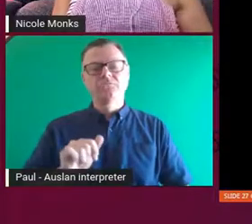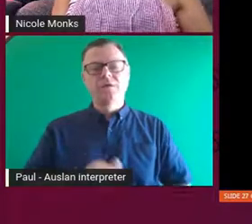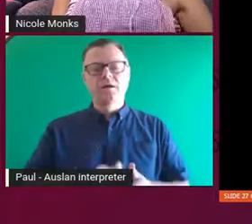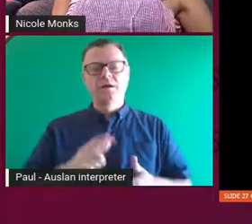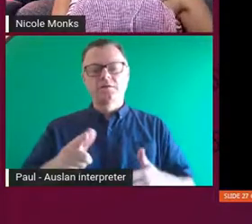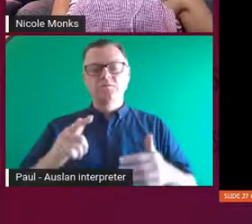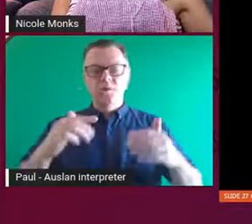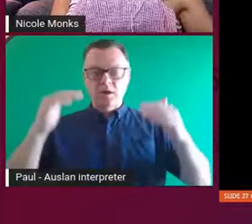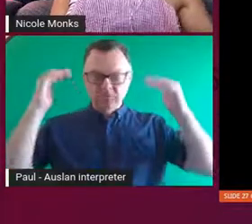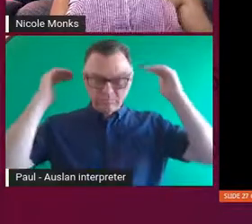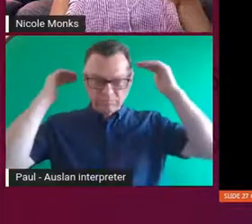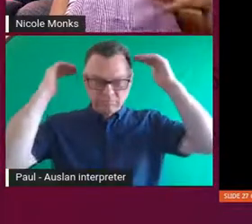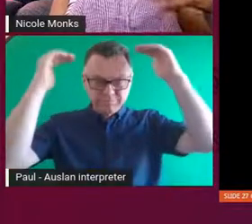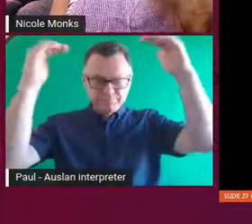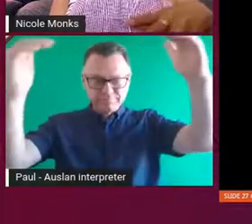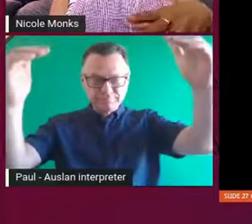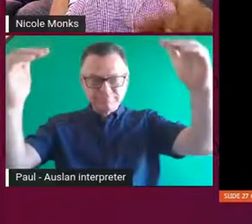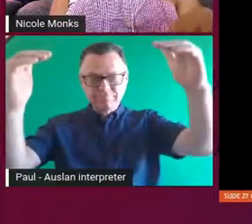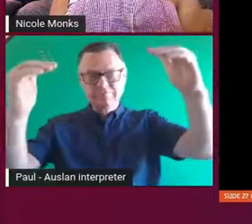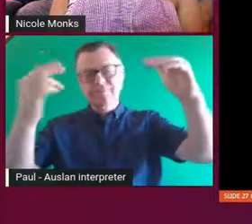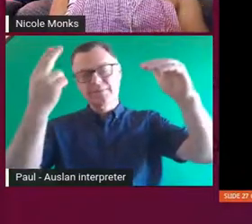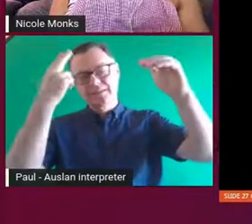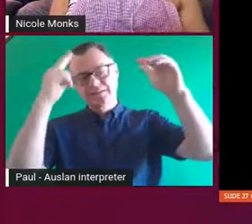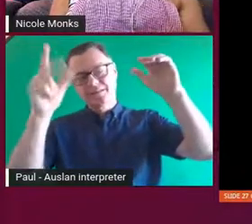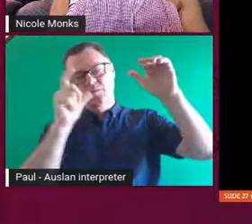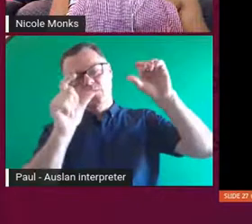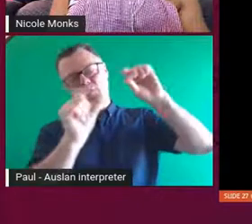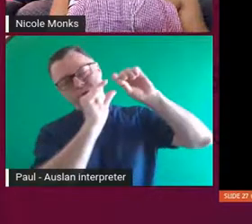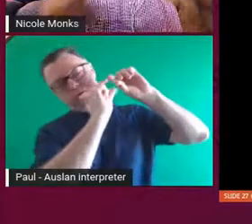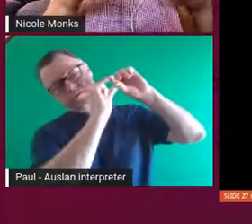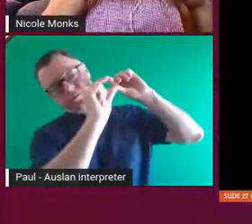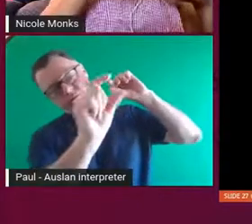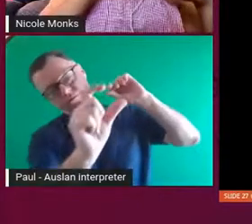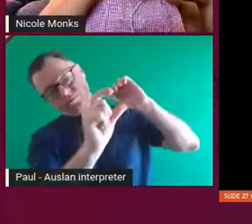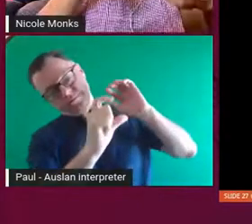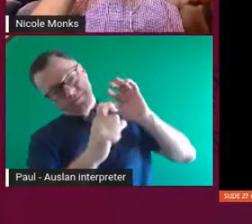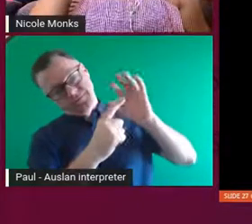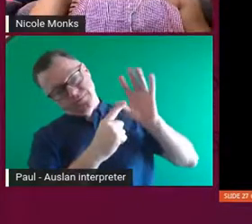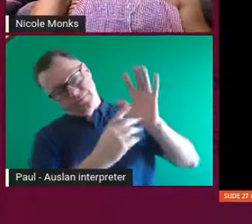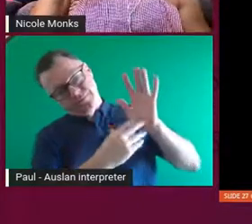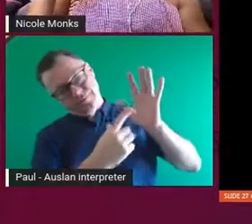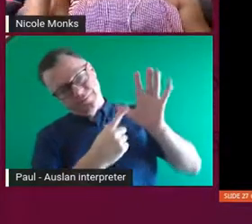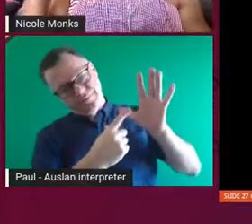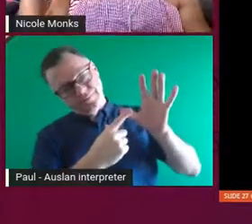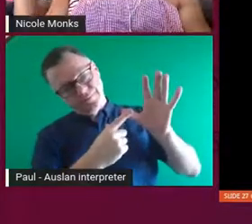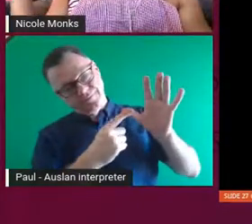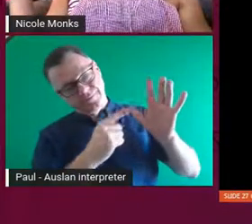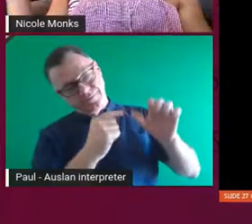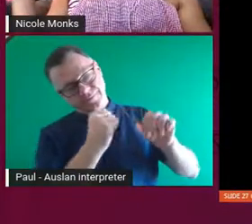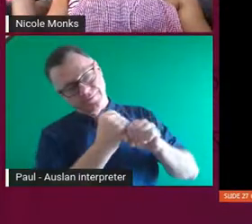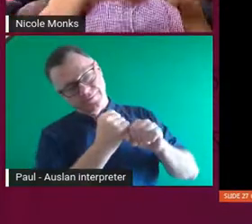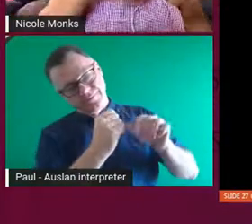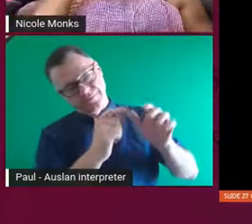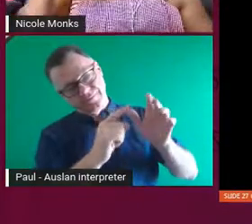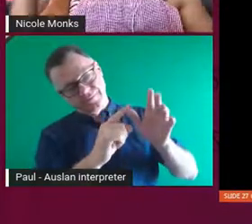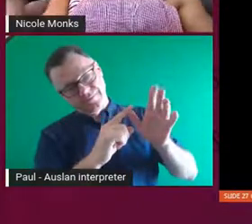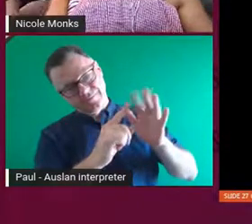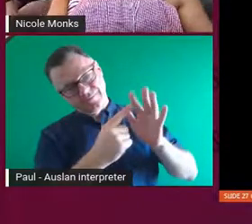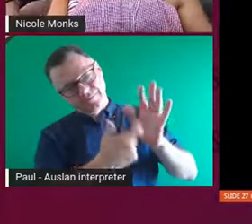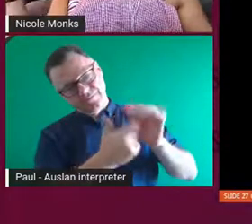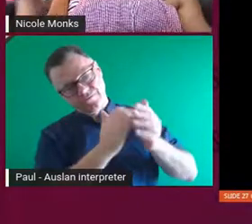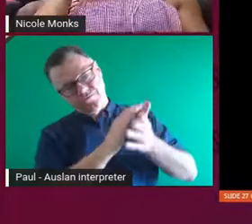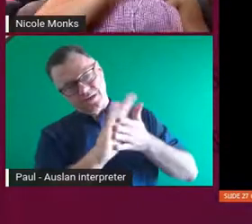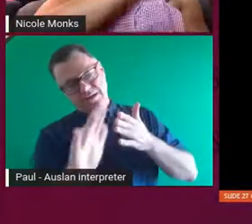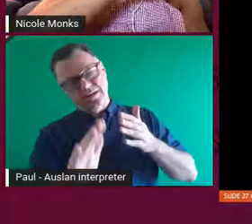the awning. But basically, we worked with a linguist and we cut the foreshore into